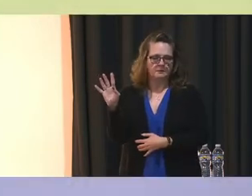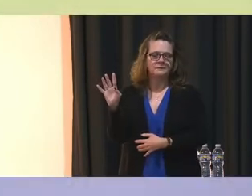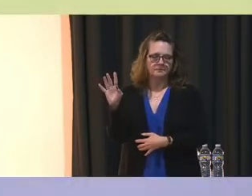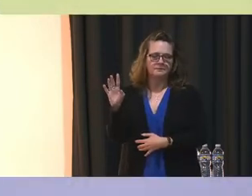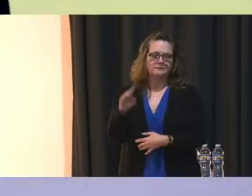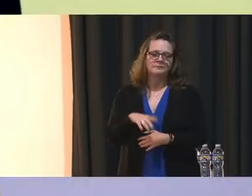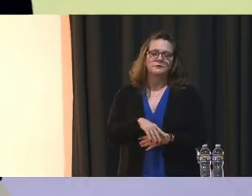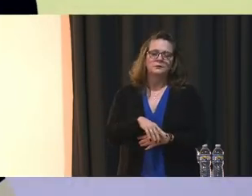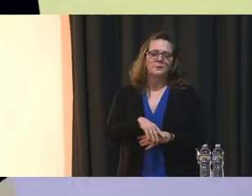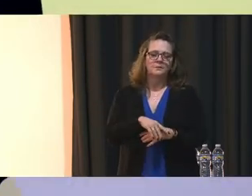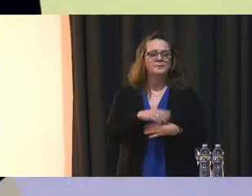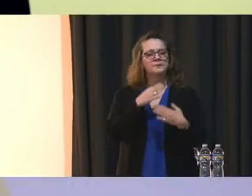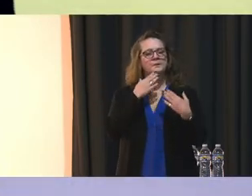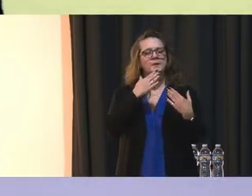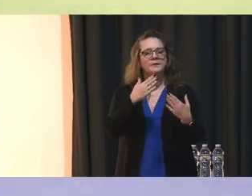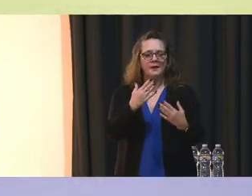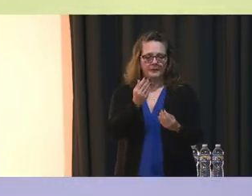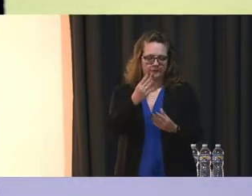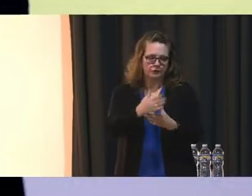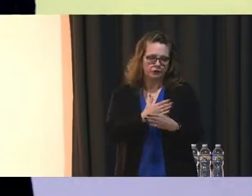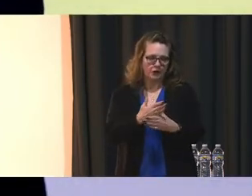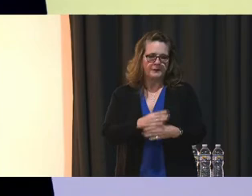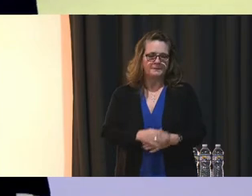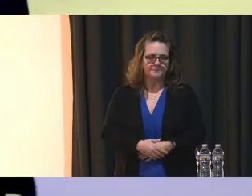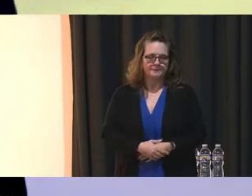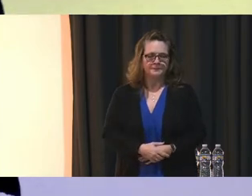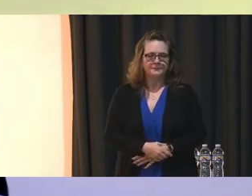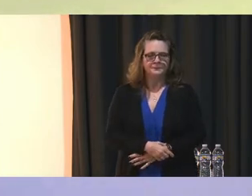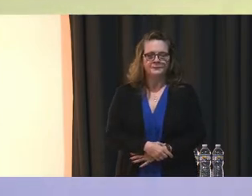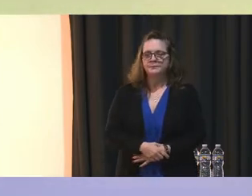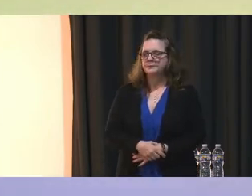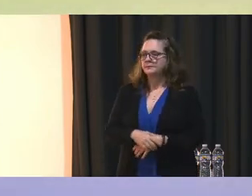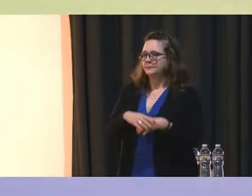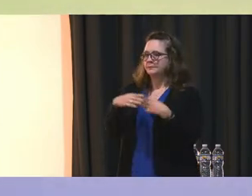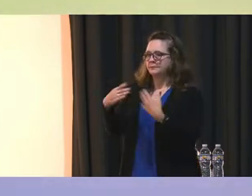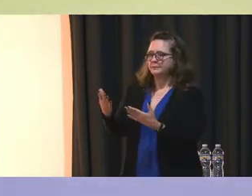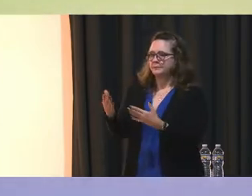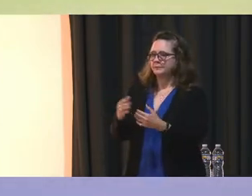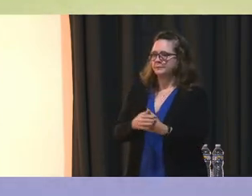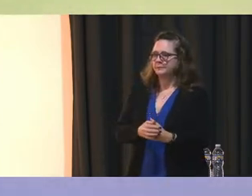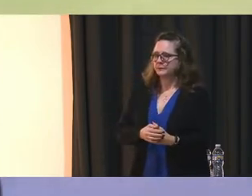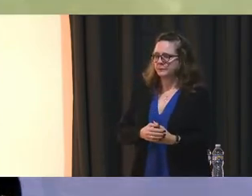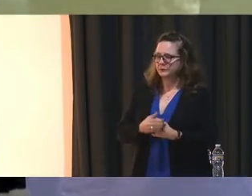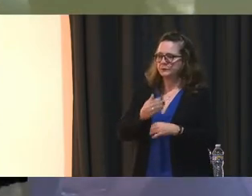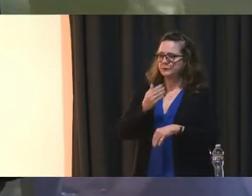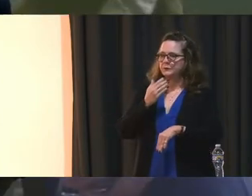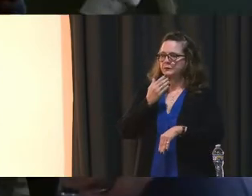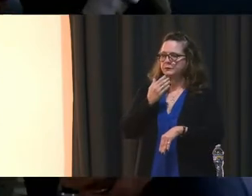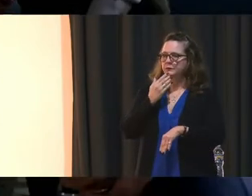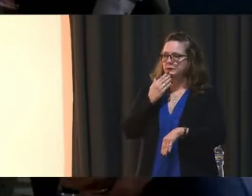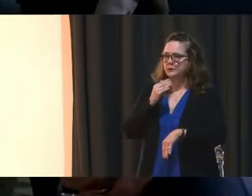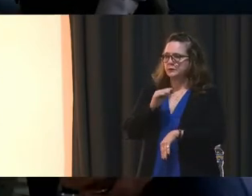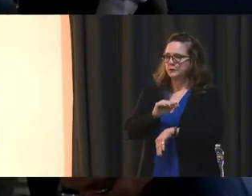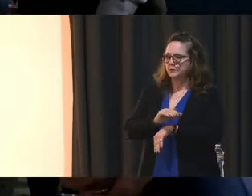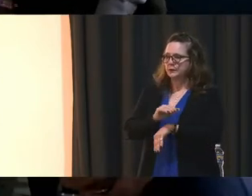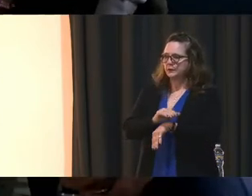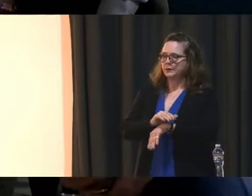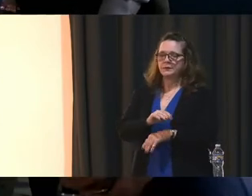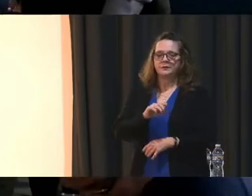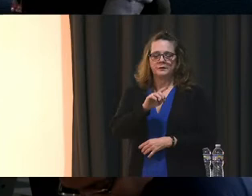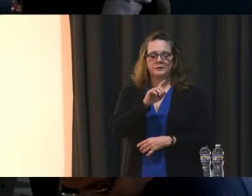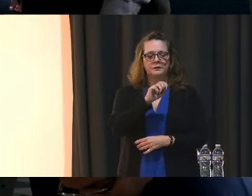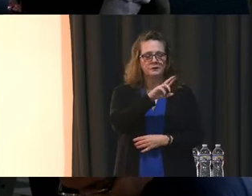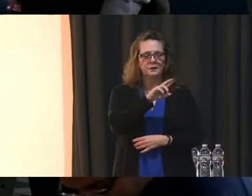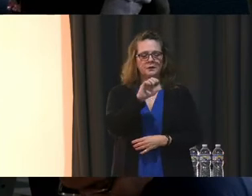Thank you, sir Yes, ma'am. Thank you Yes, ma'am Good evening, Superintendent House Dr. Suzanne Windsor,